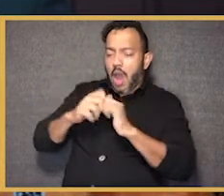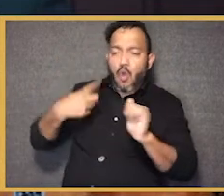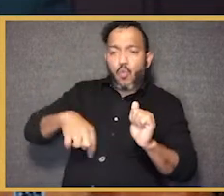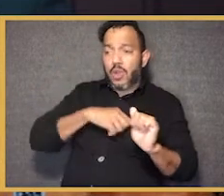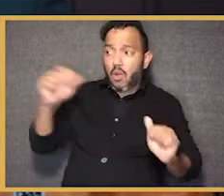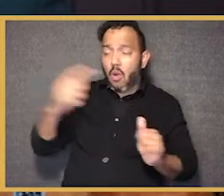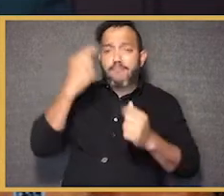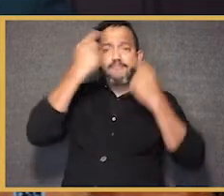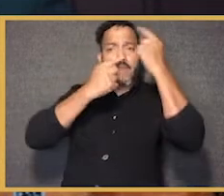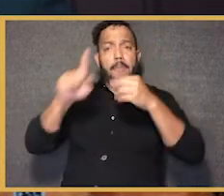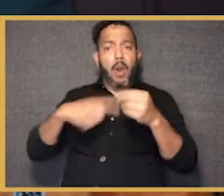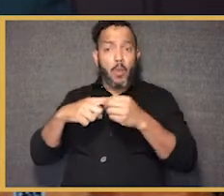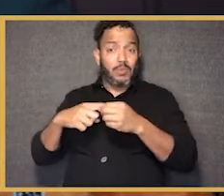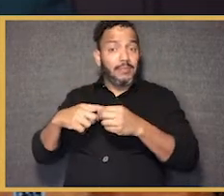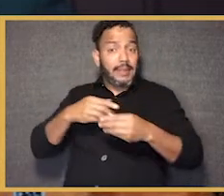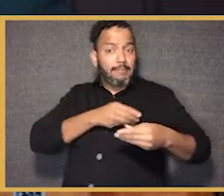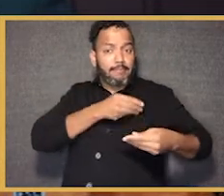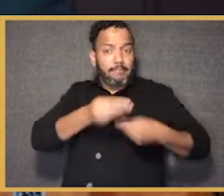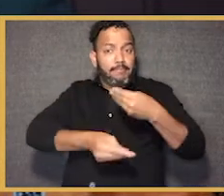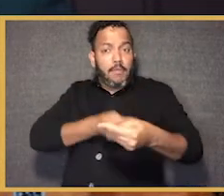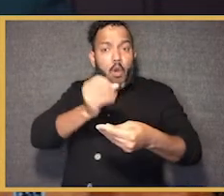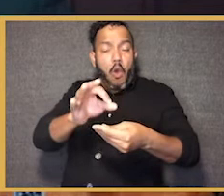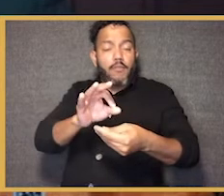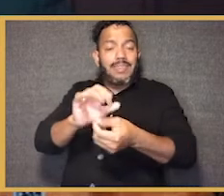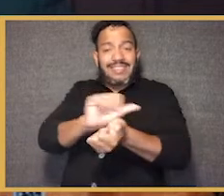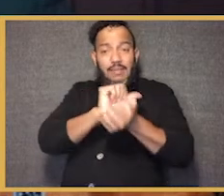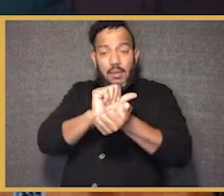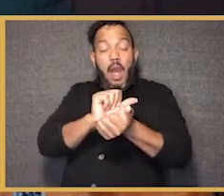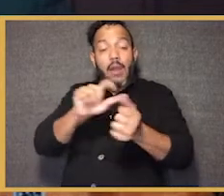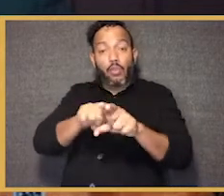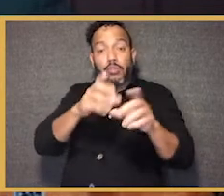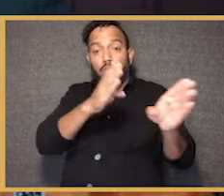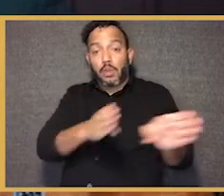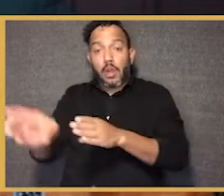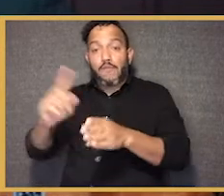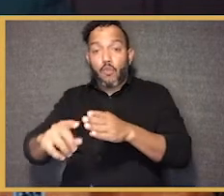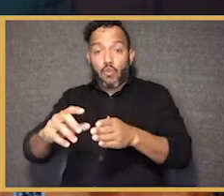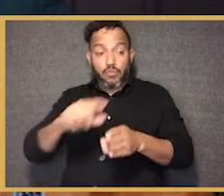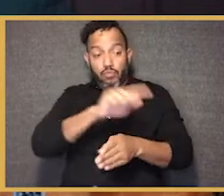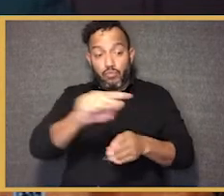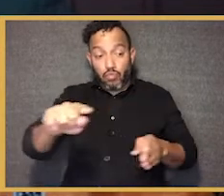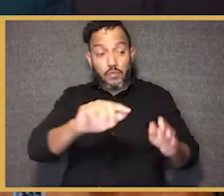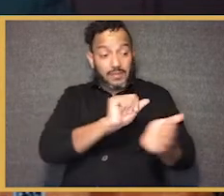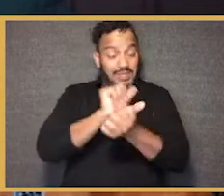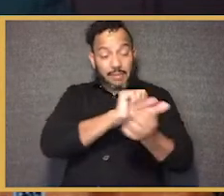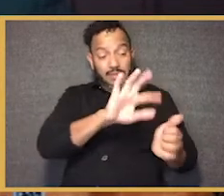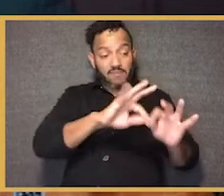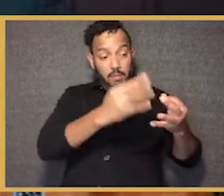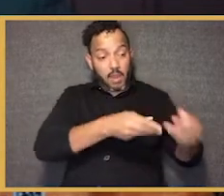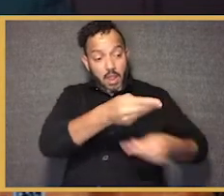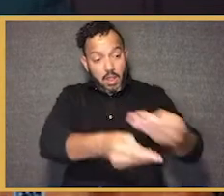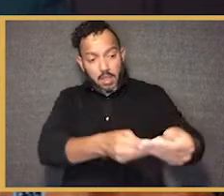on what all of us need to learn about the legacy of slavery and your thoughts about the matter of reparations for descendants of enslaved